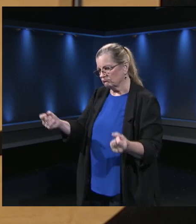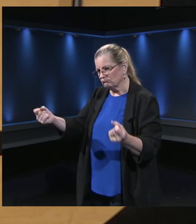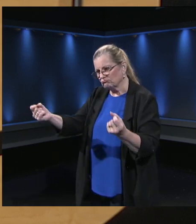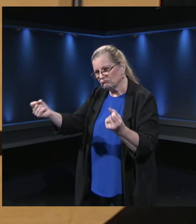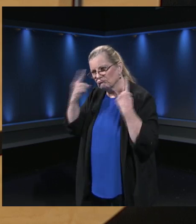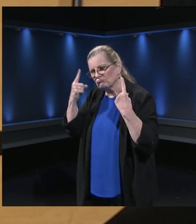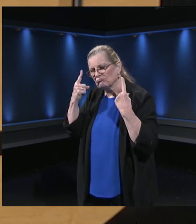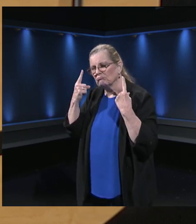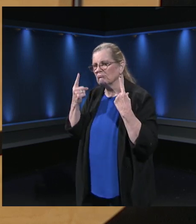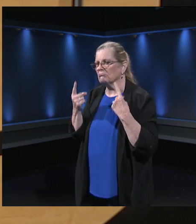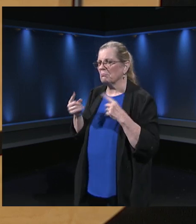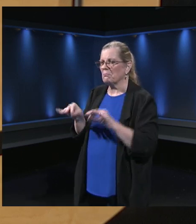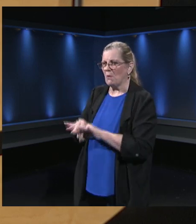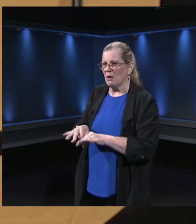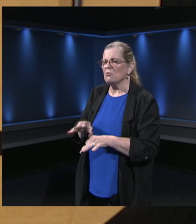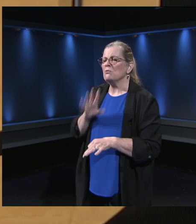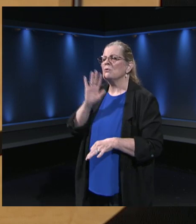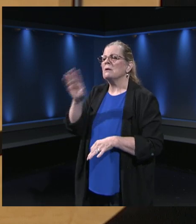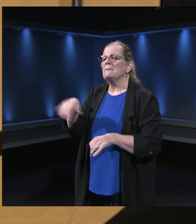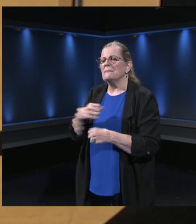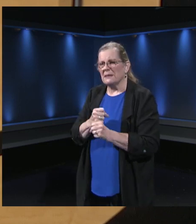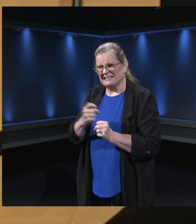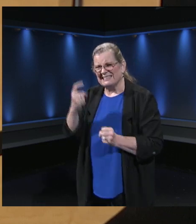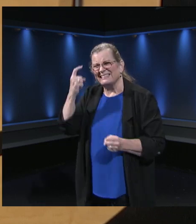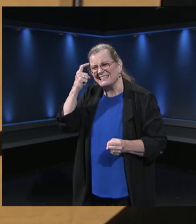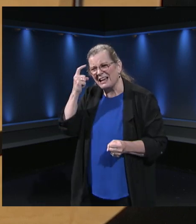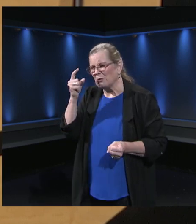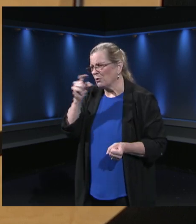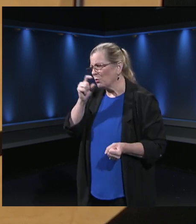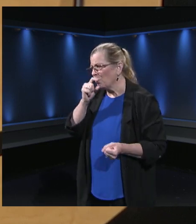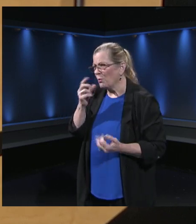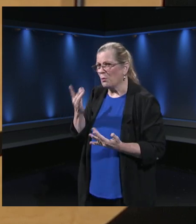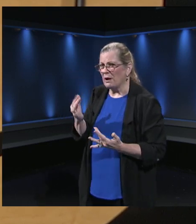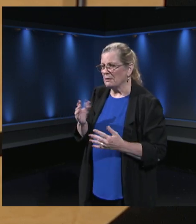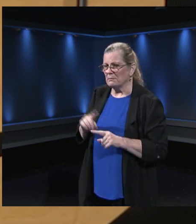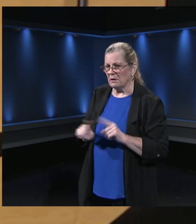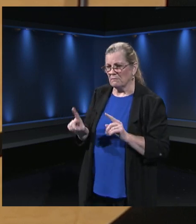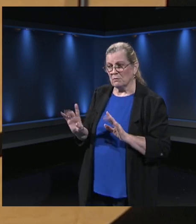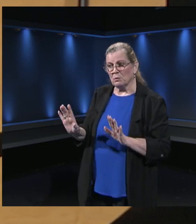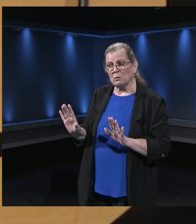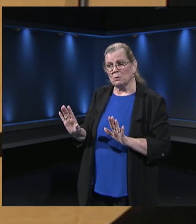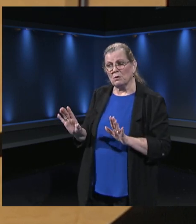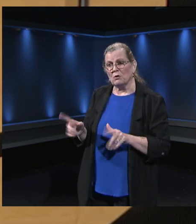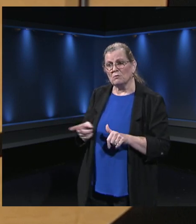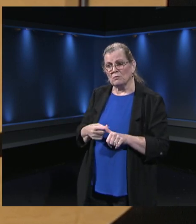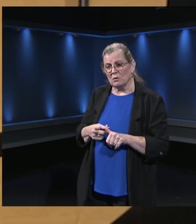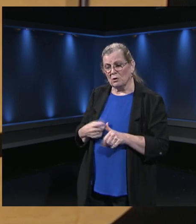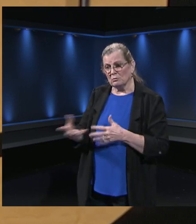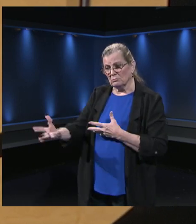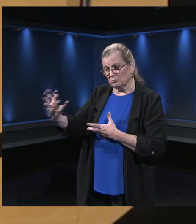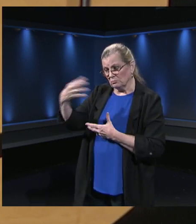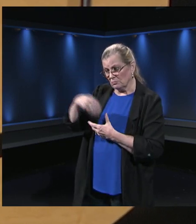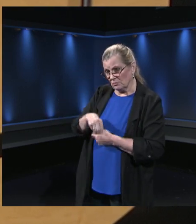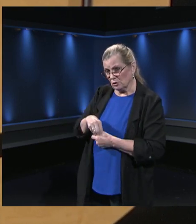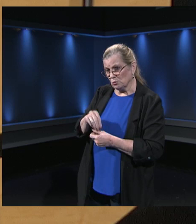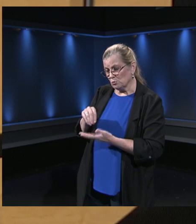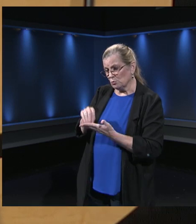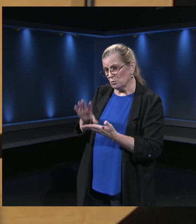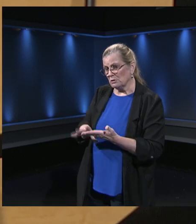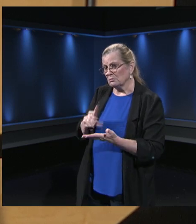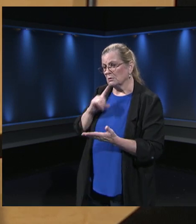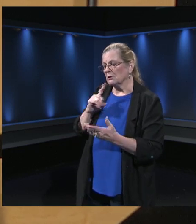makes total sense. They prefer using Google Meet, but out the gate to engage the students. It's really it's I think it goes to the communication.